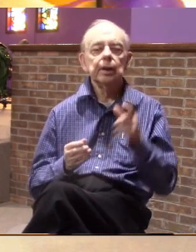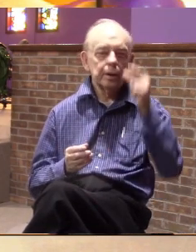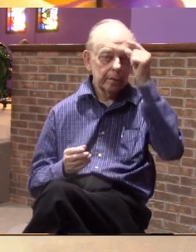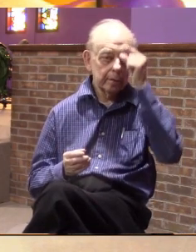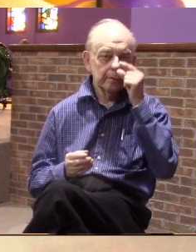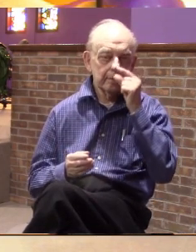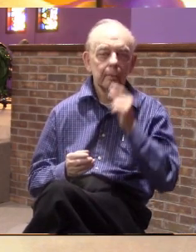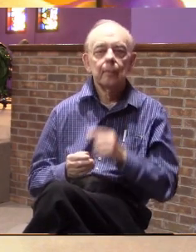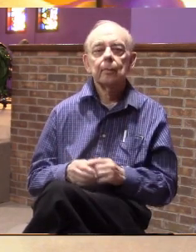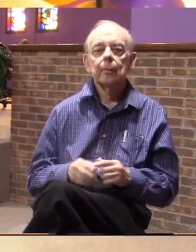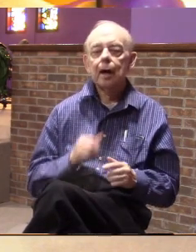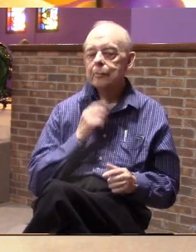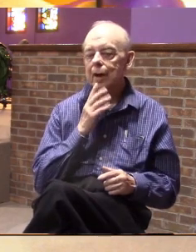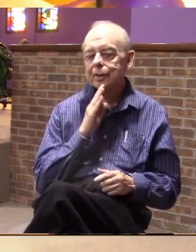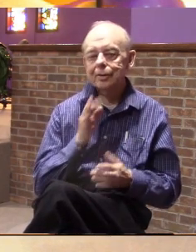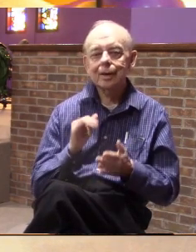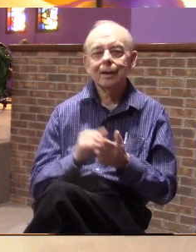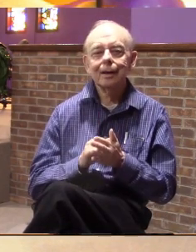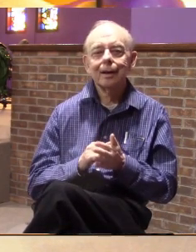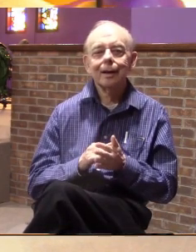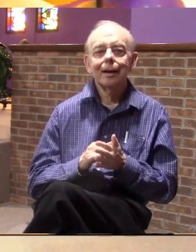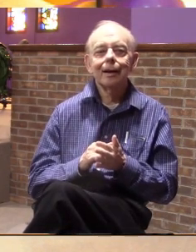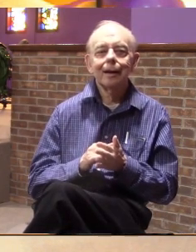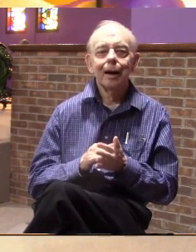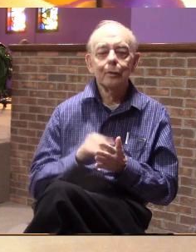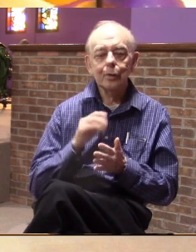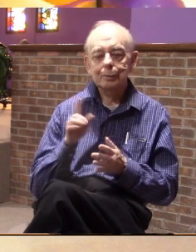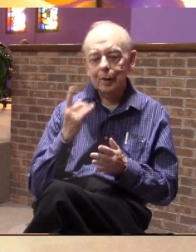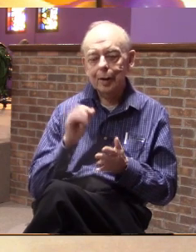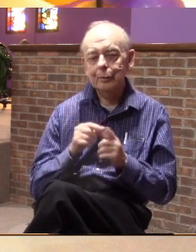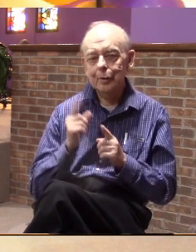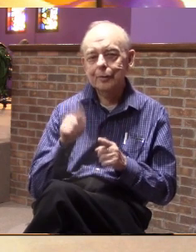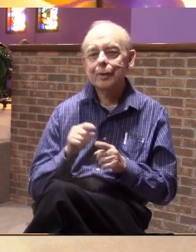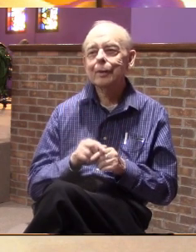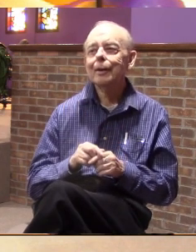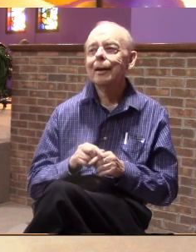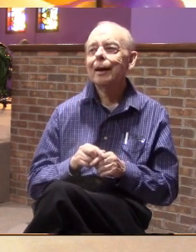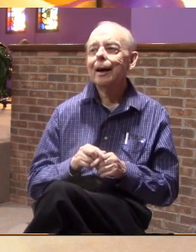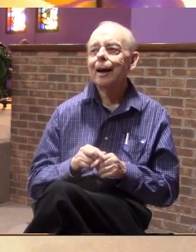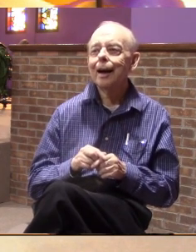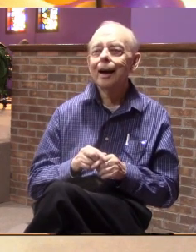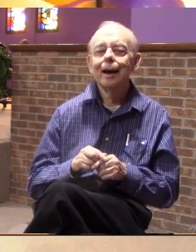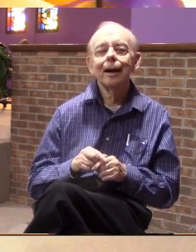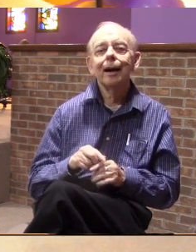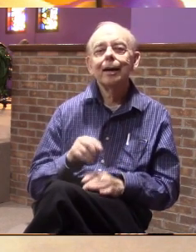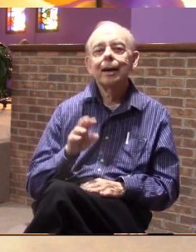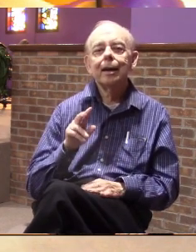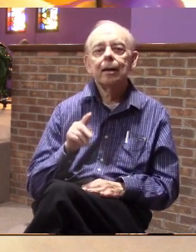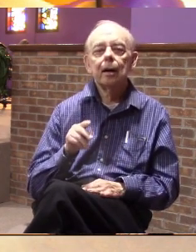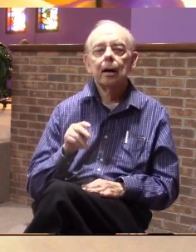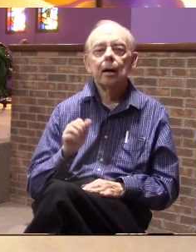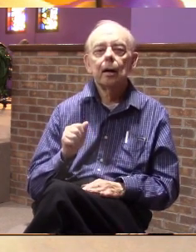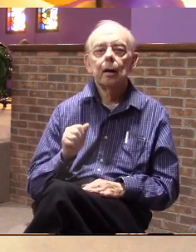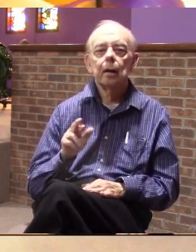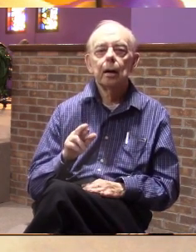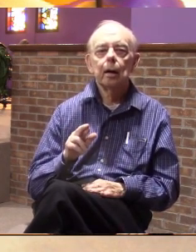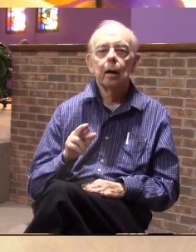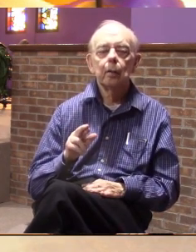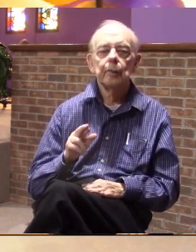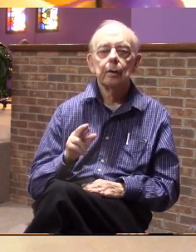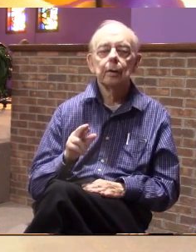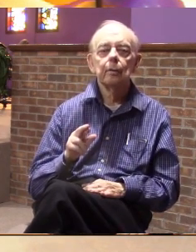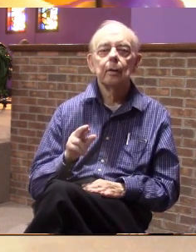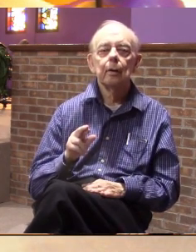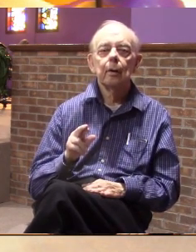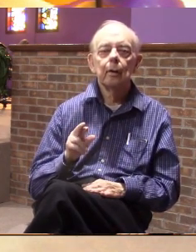which I won't pronounce but I will spell for you okay it is spelled P-A-R-O P